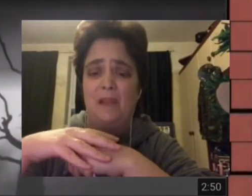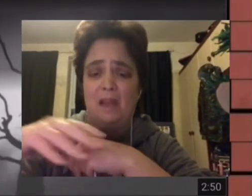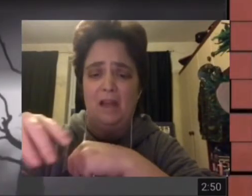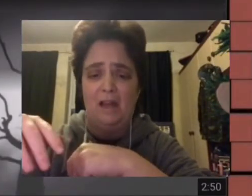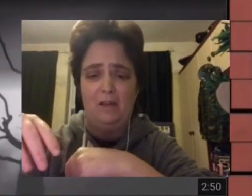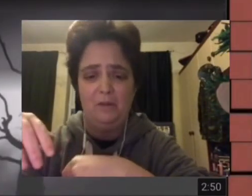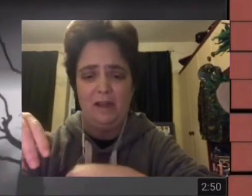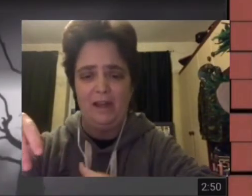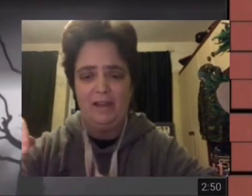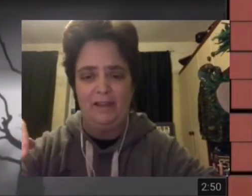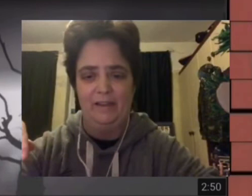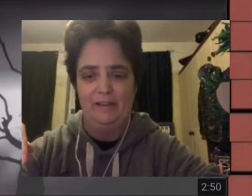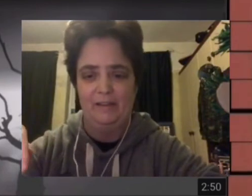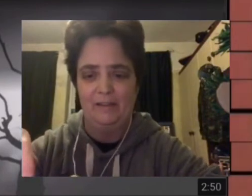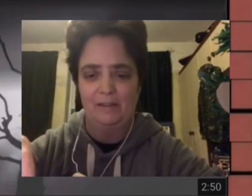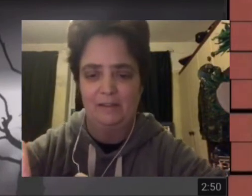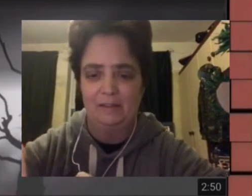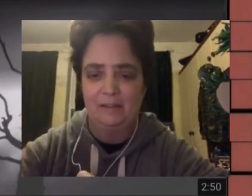Okay.